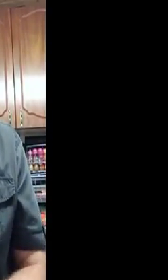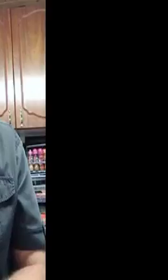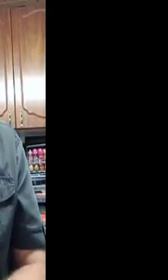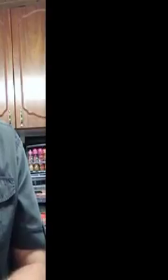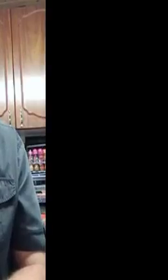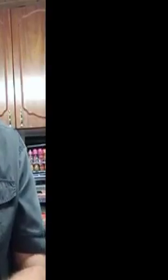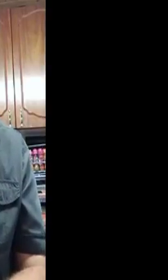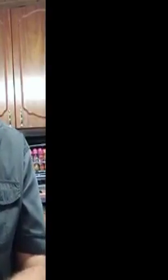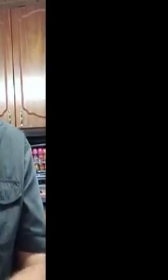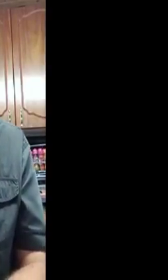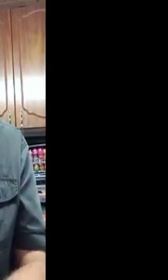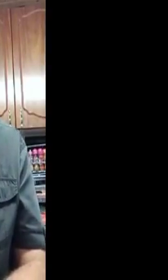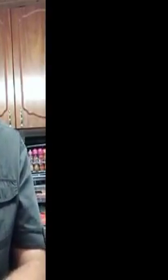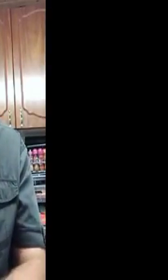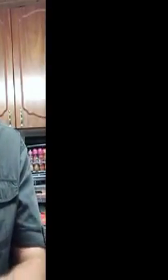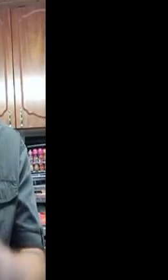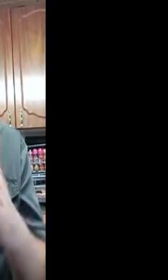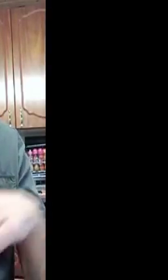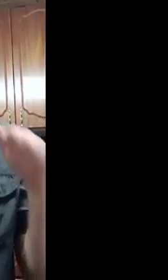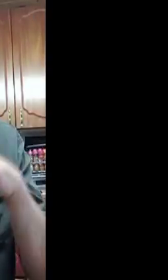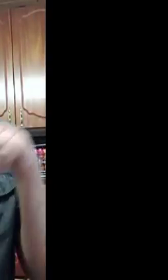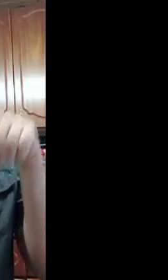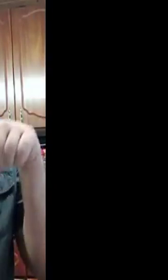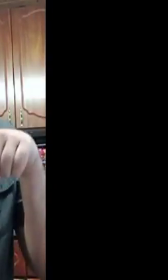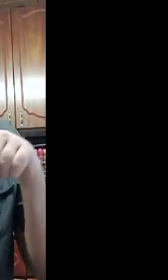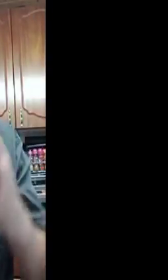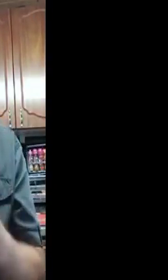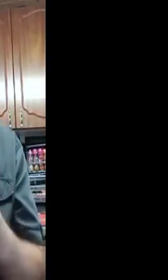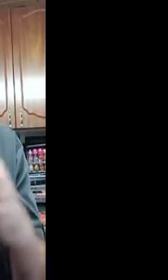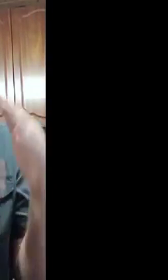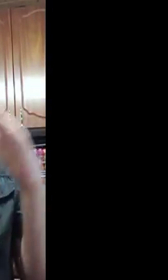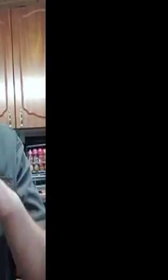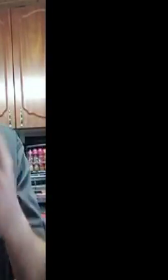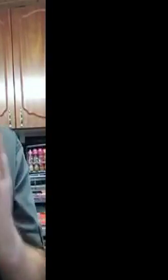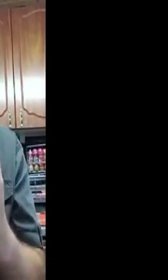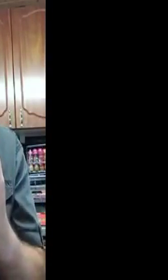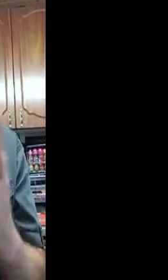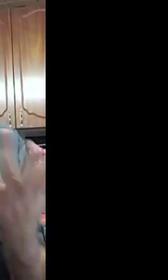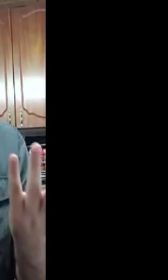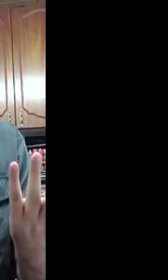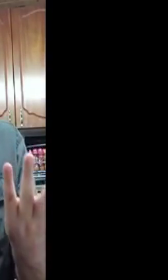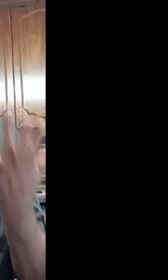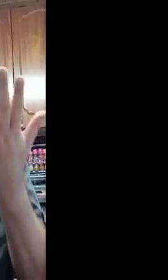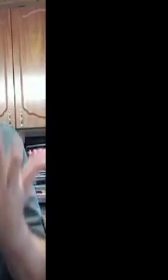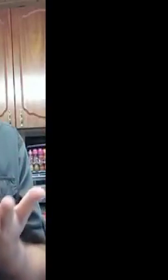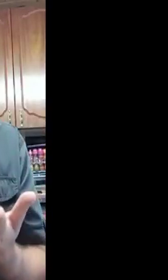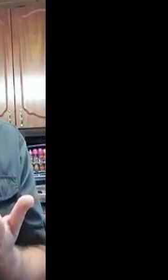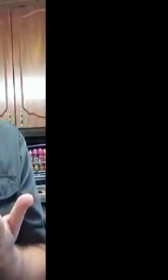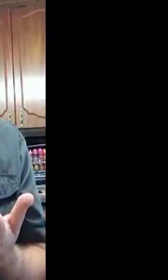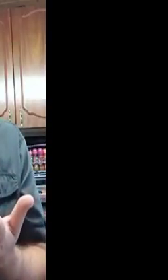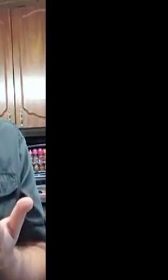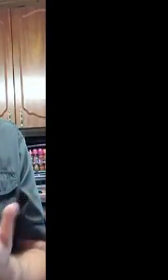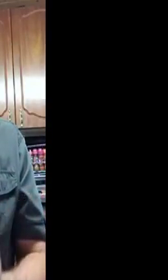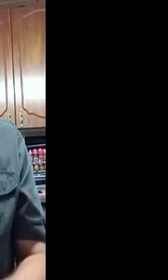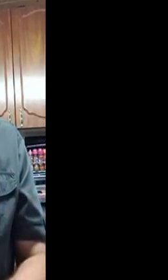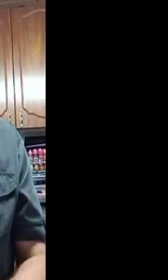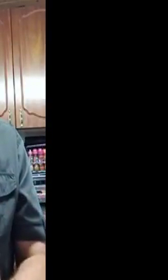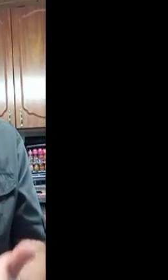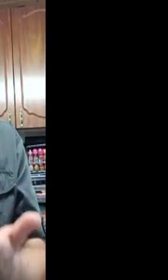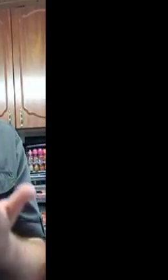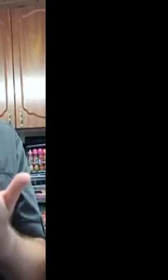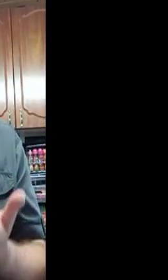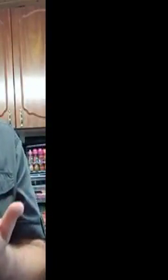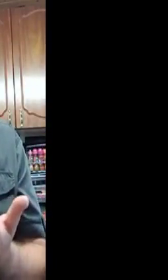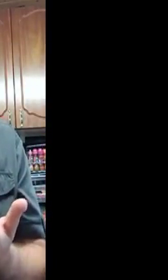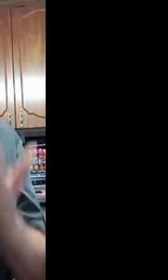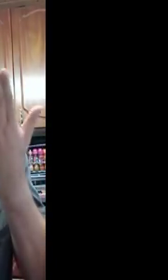I know there's two ministers in state here, so maybe they'd be better for transfer questions. insurance companies, I want